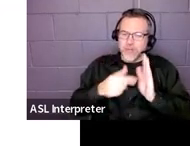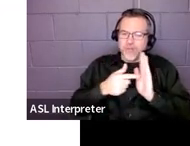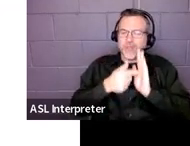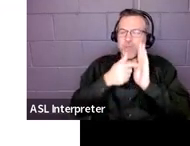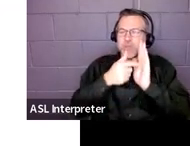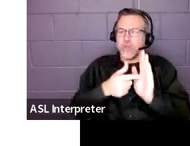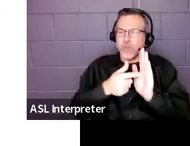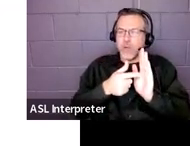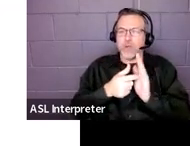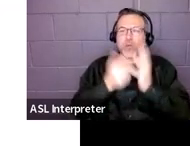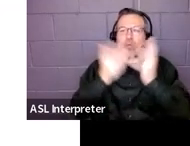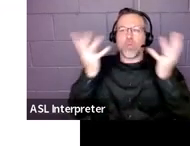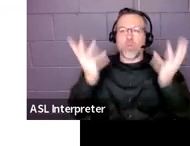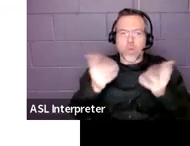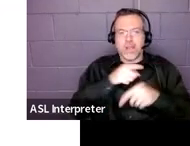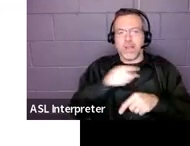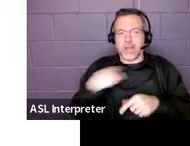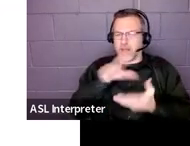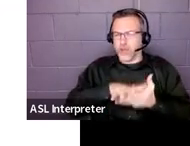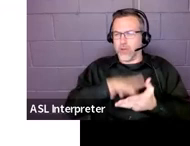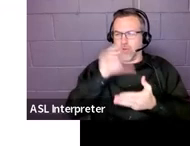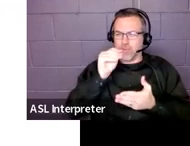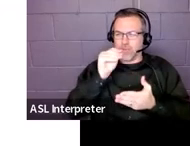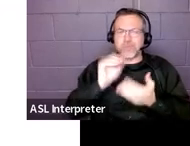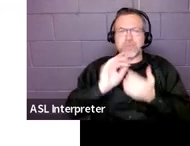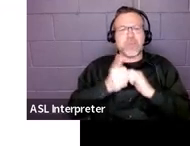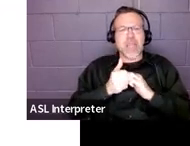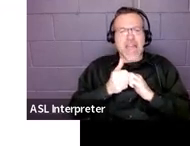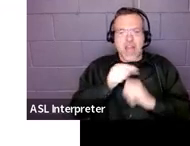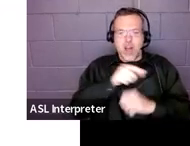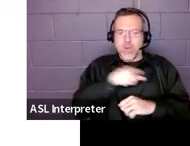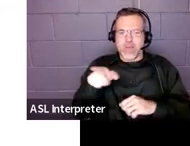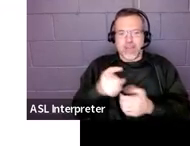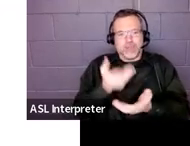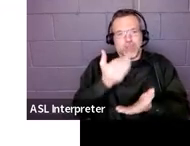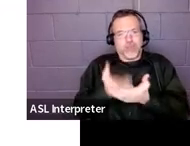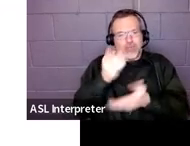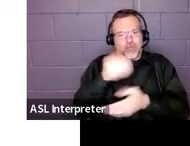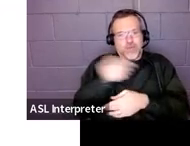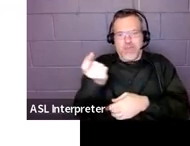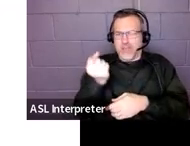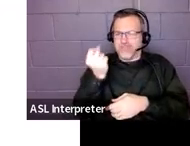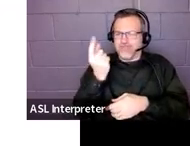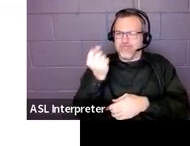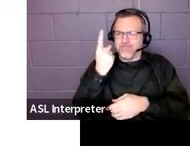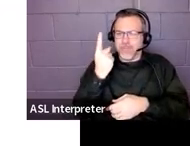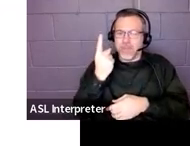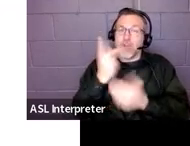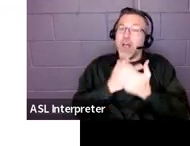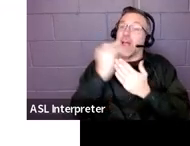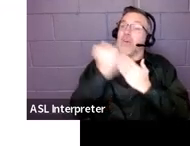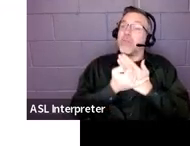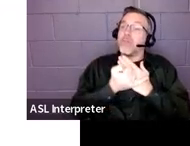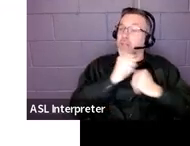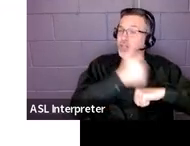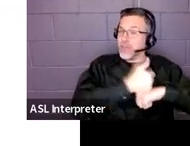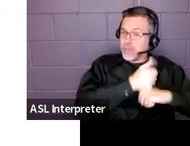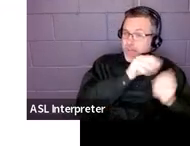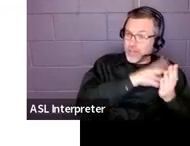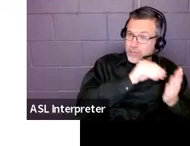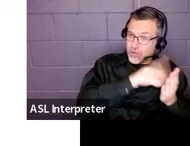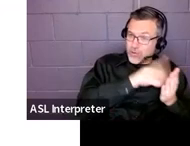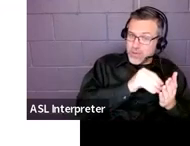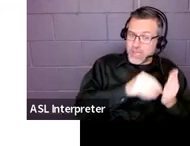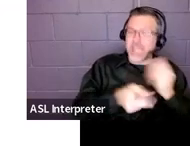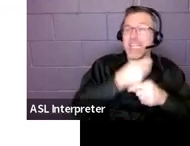show you, you know, comprehension. So, allowing them to do project-based learning instead of a written report,